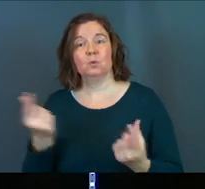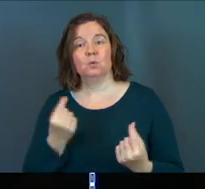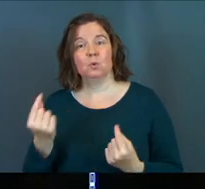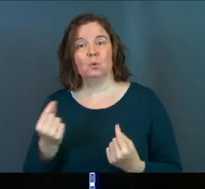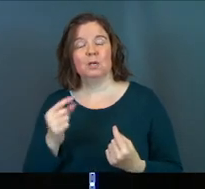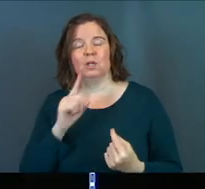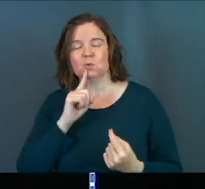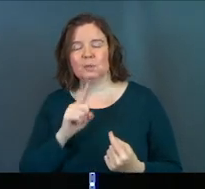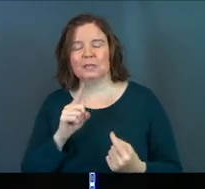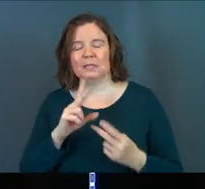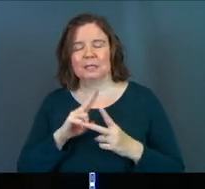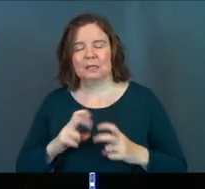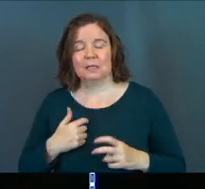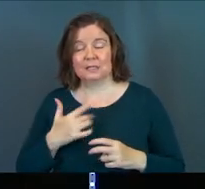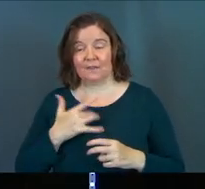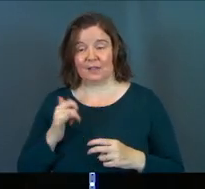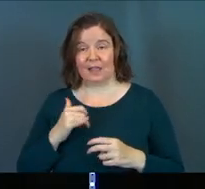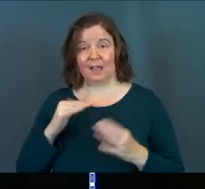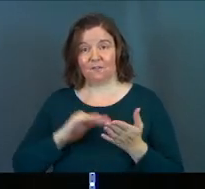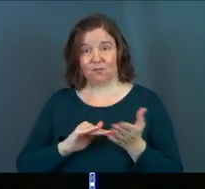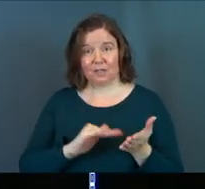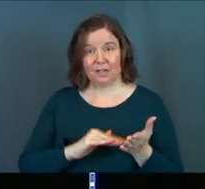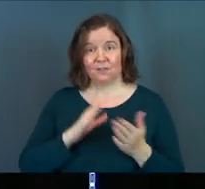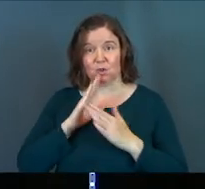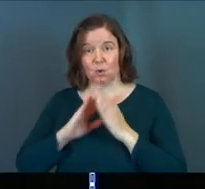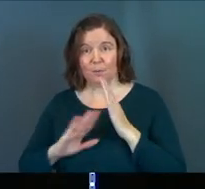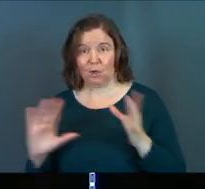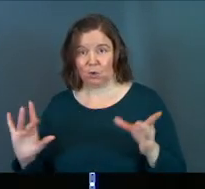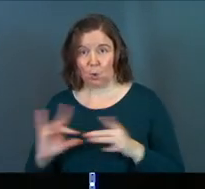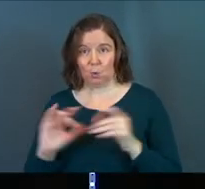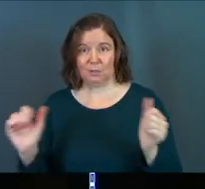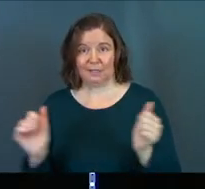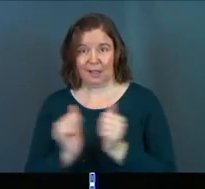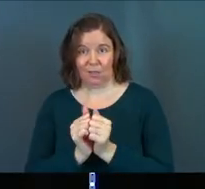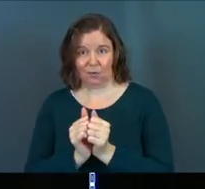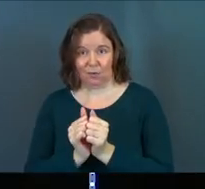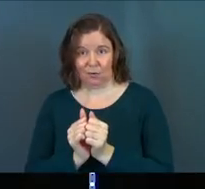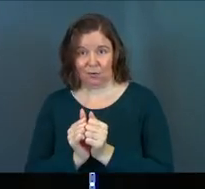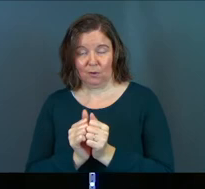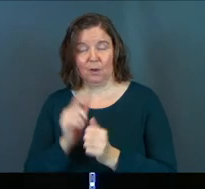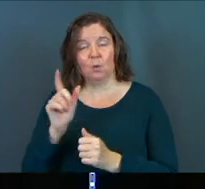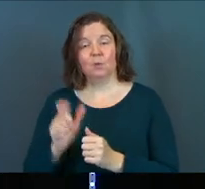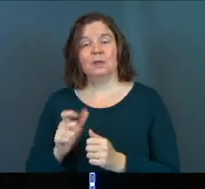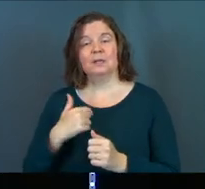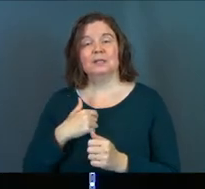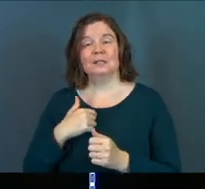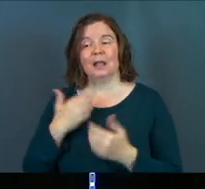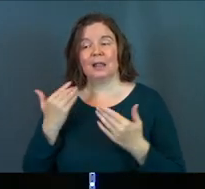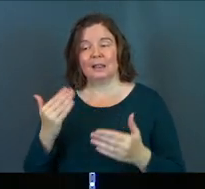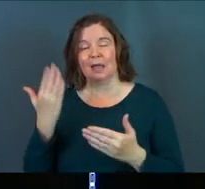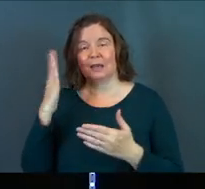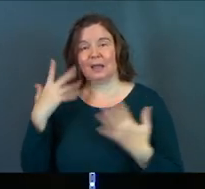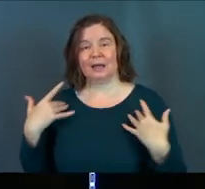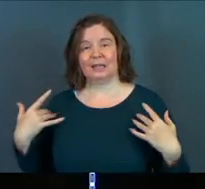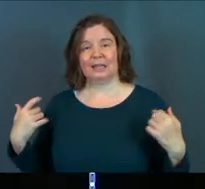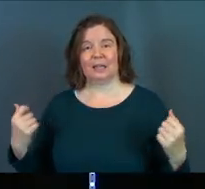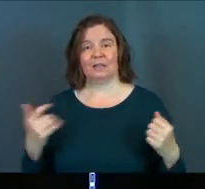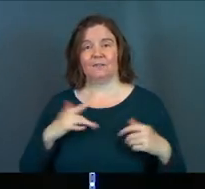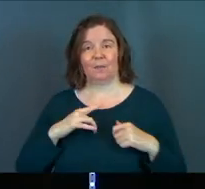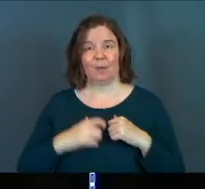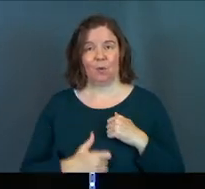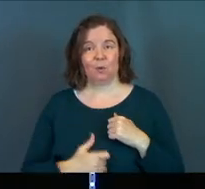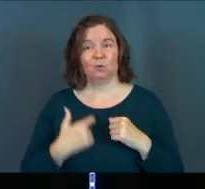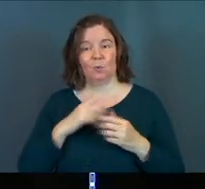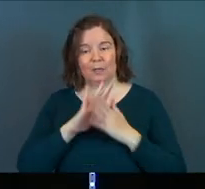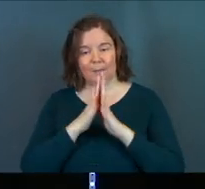to do is really get down, because I feel like forgiveness and humility often go hand in hand. And we need to, need to let God heal us from those broken places, that